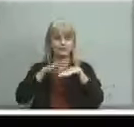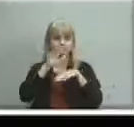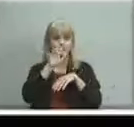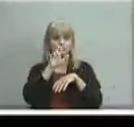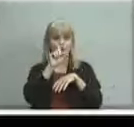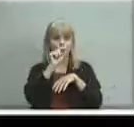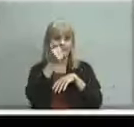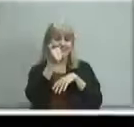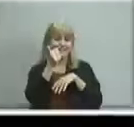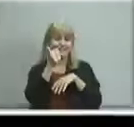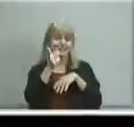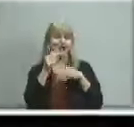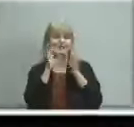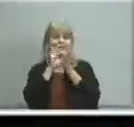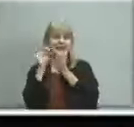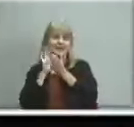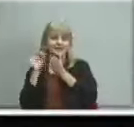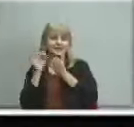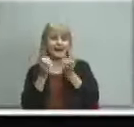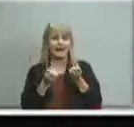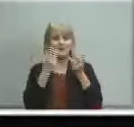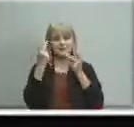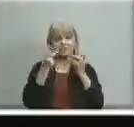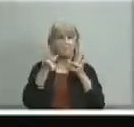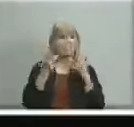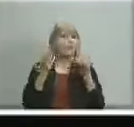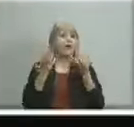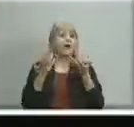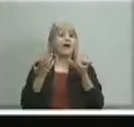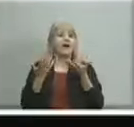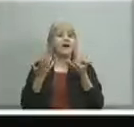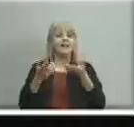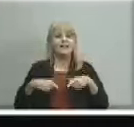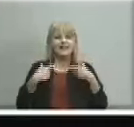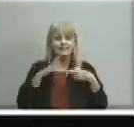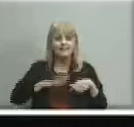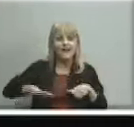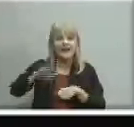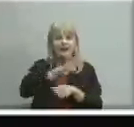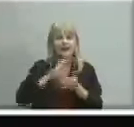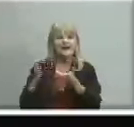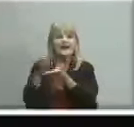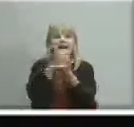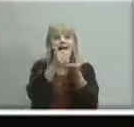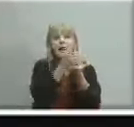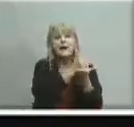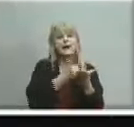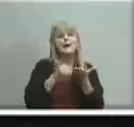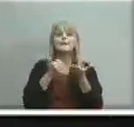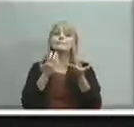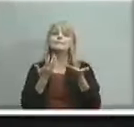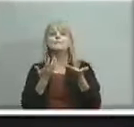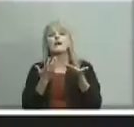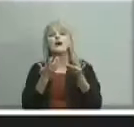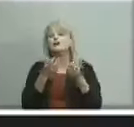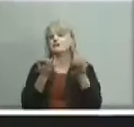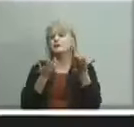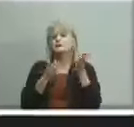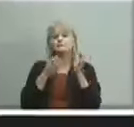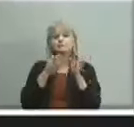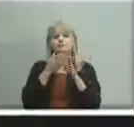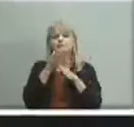census data where we look at income educational attainment and minority status of the census data